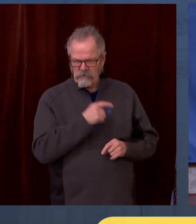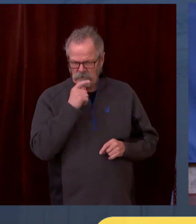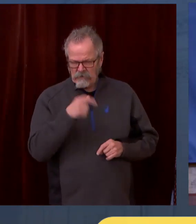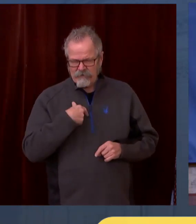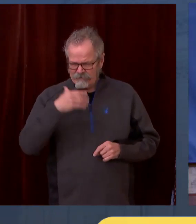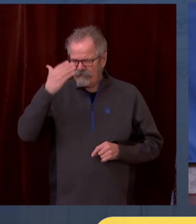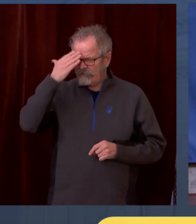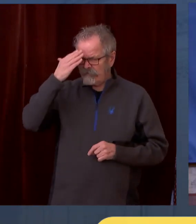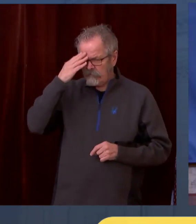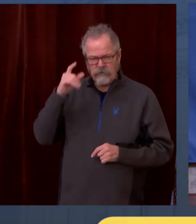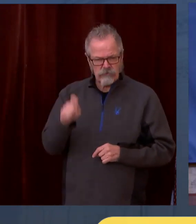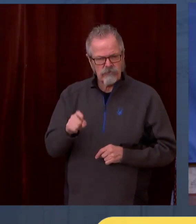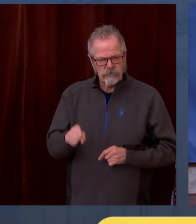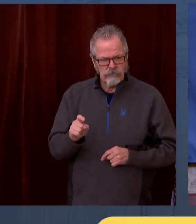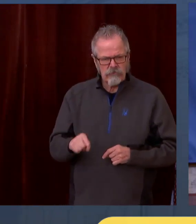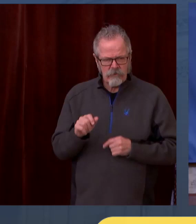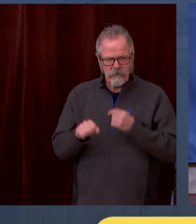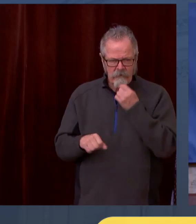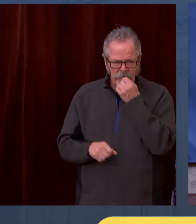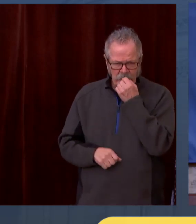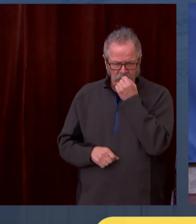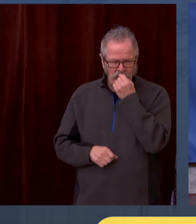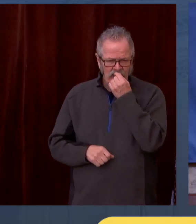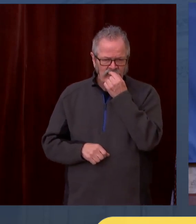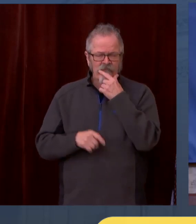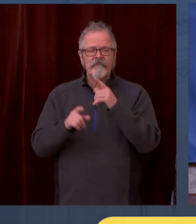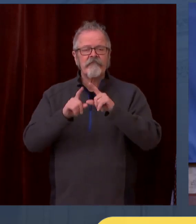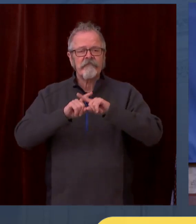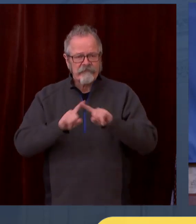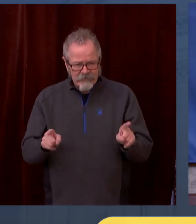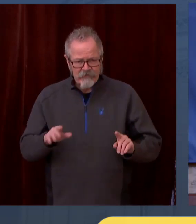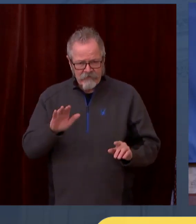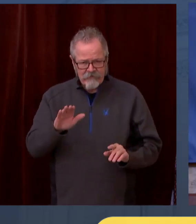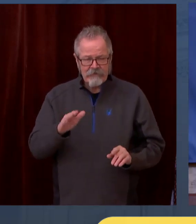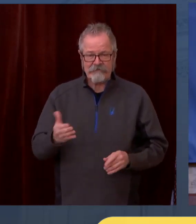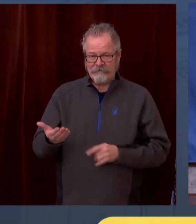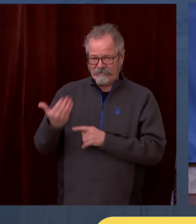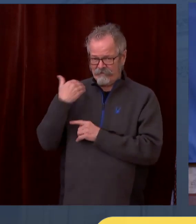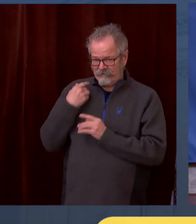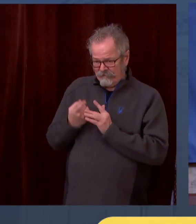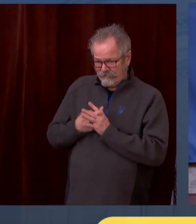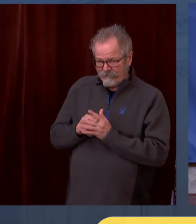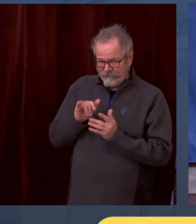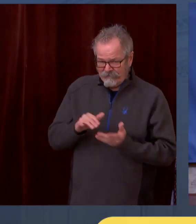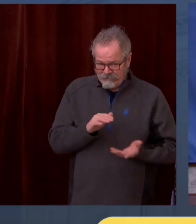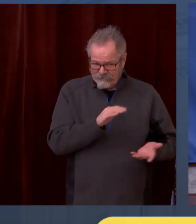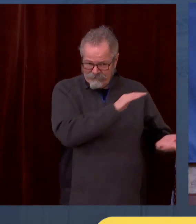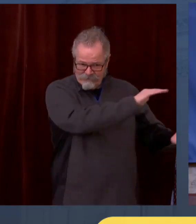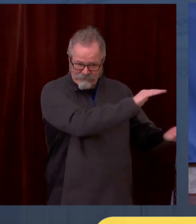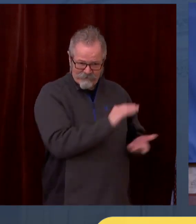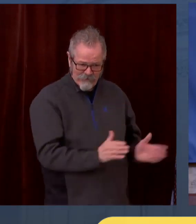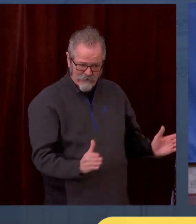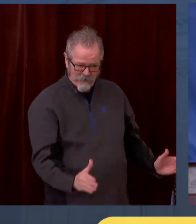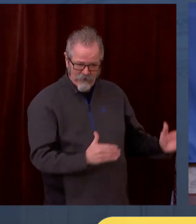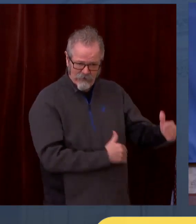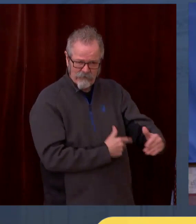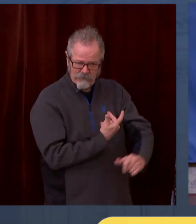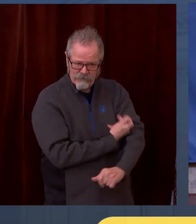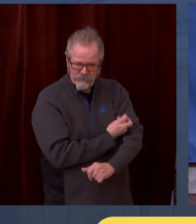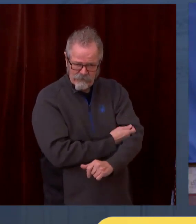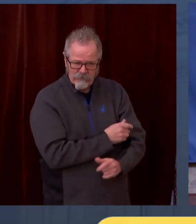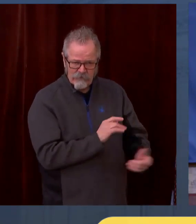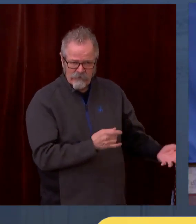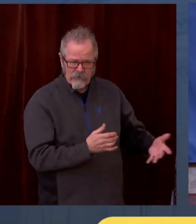very difficult choices early in the process. We've decided to save lives by giving the vaccine to the people who are